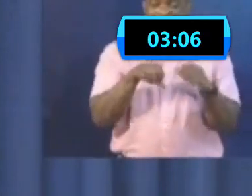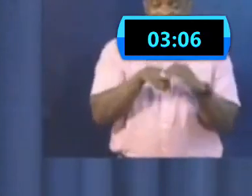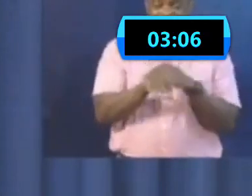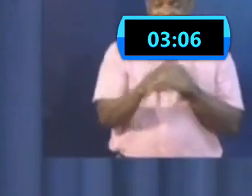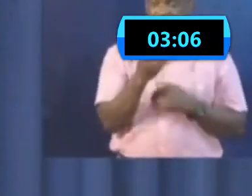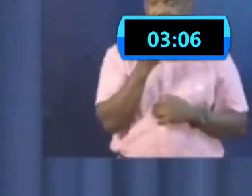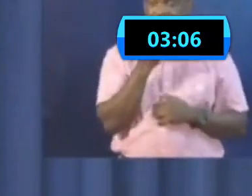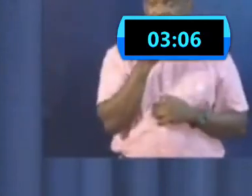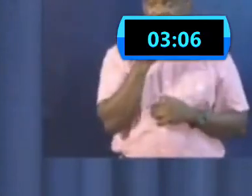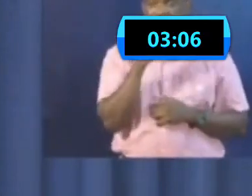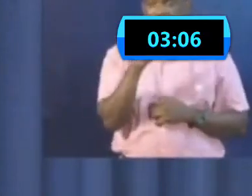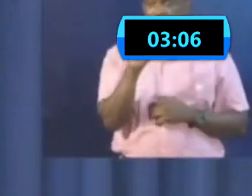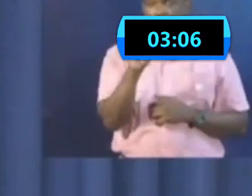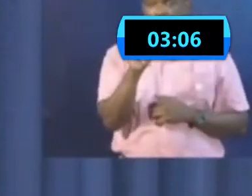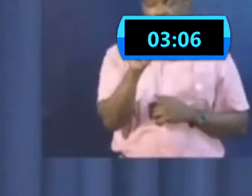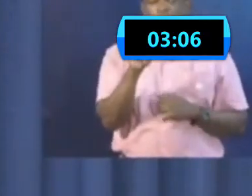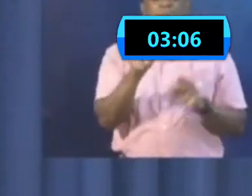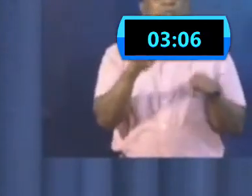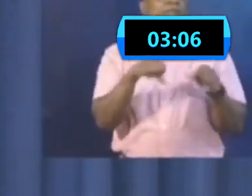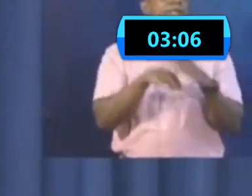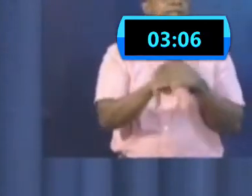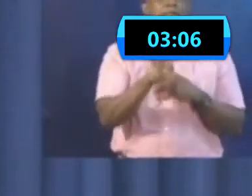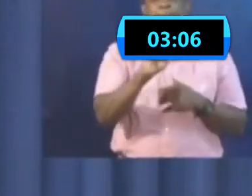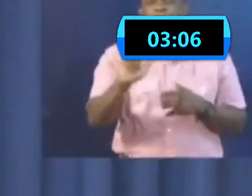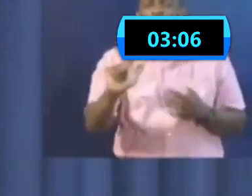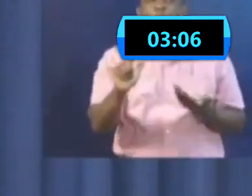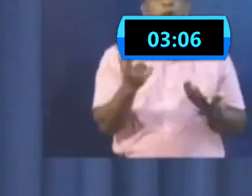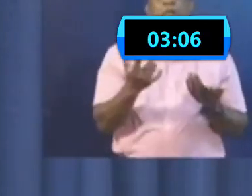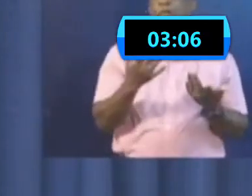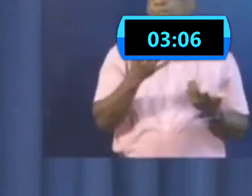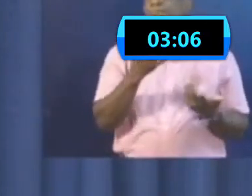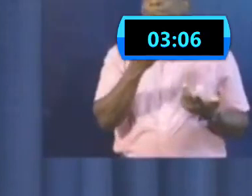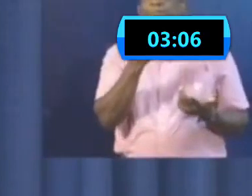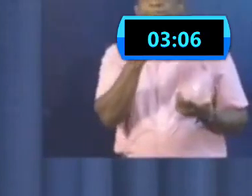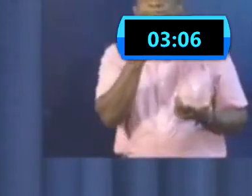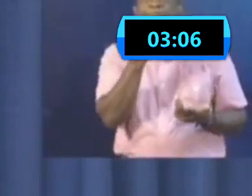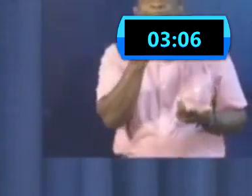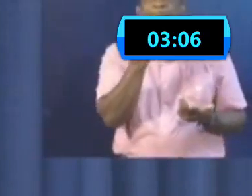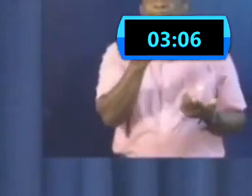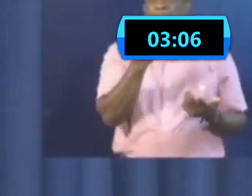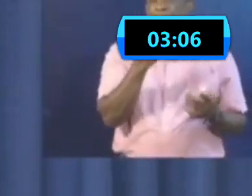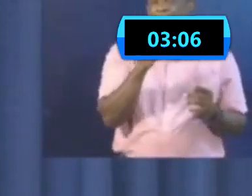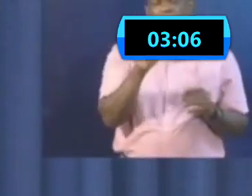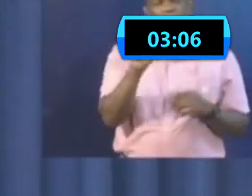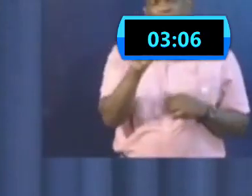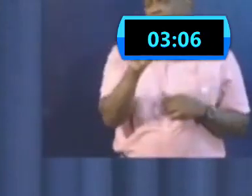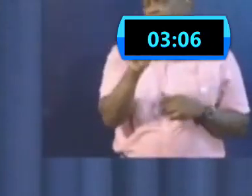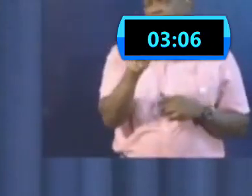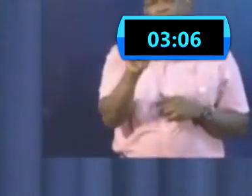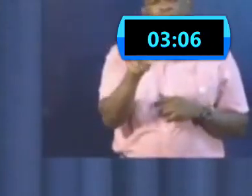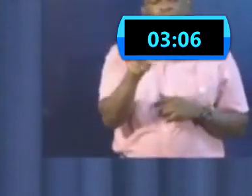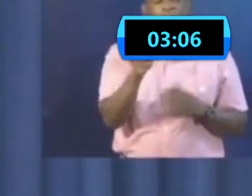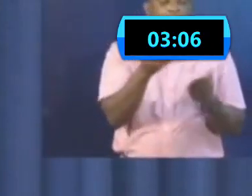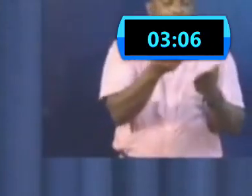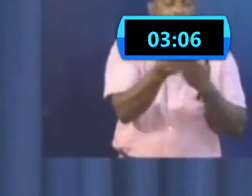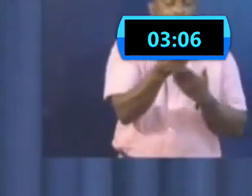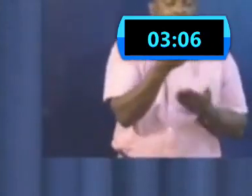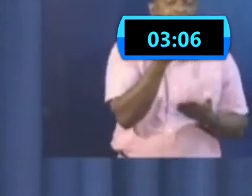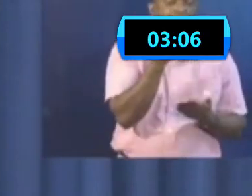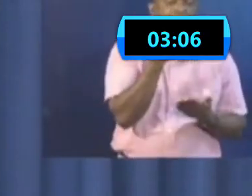food courts and malls and so on. We will continue with cessation for another two weeks, as we have said two weeks ago.